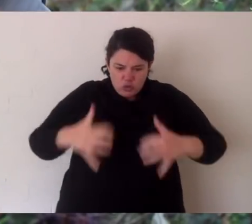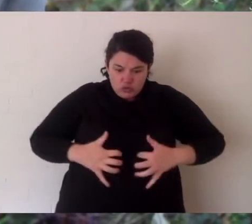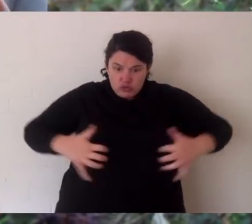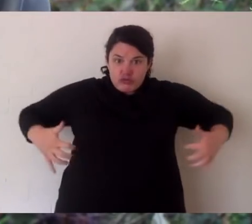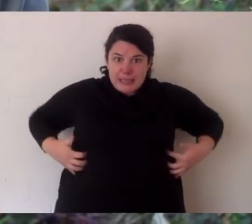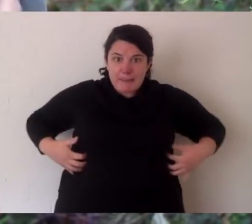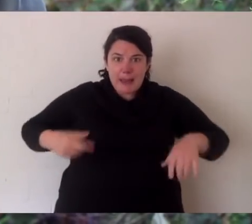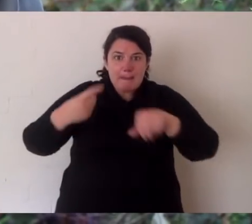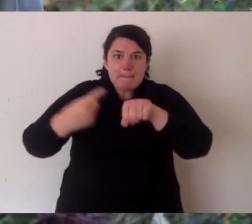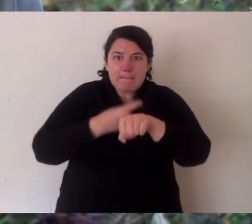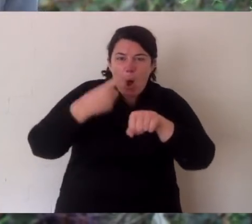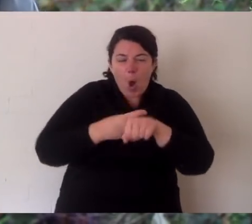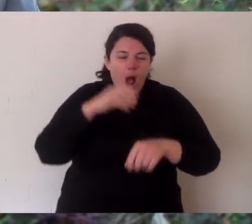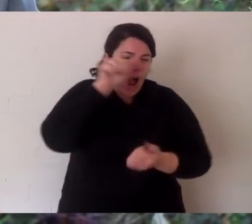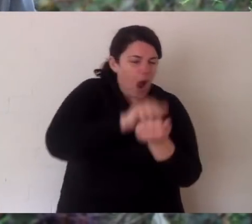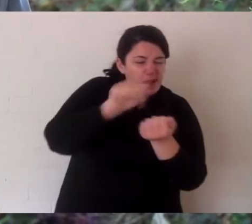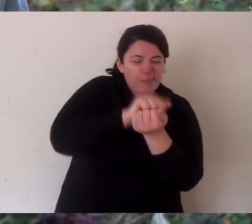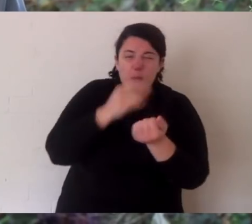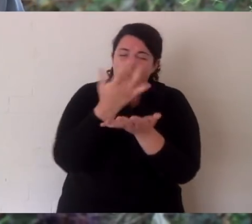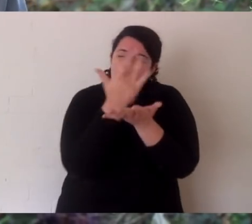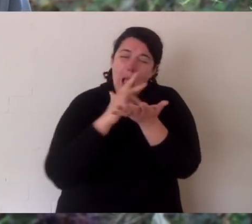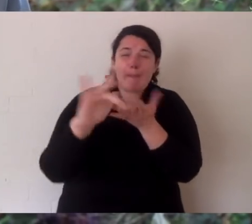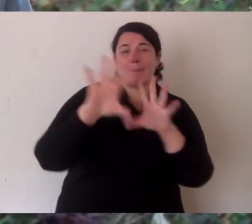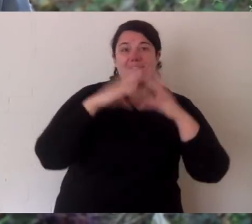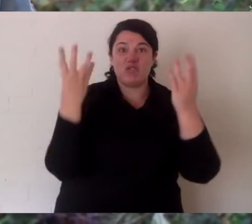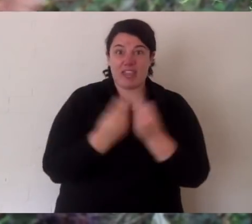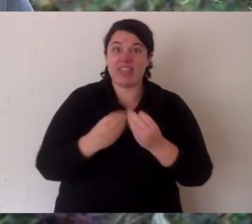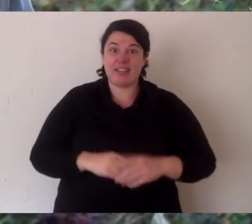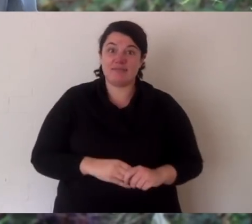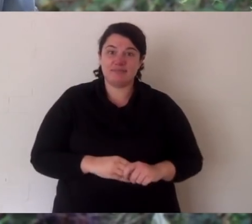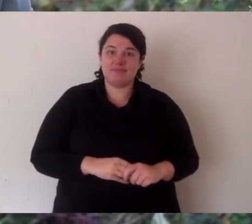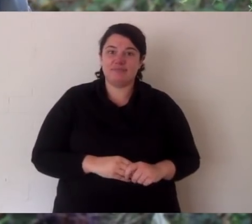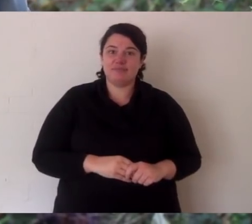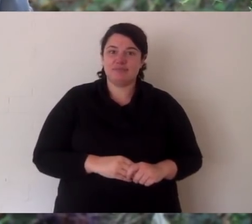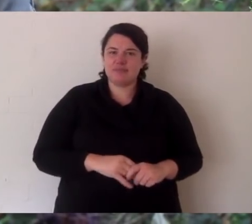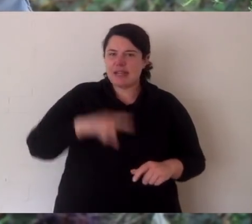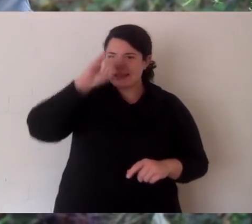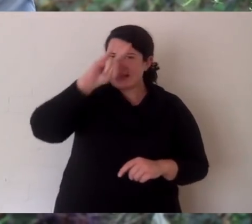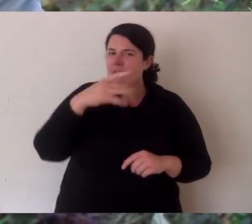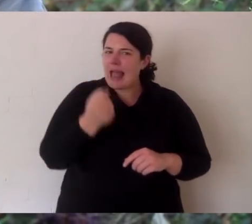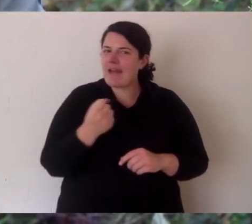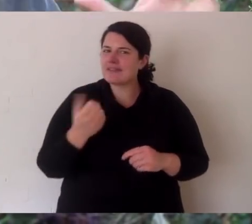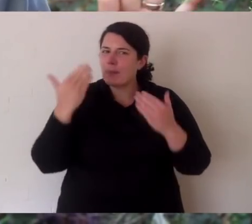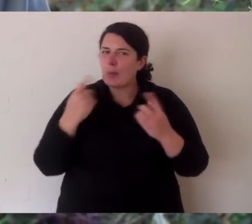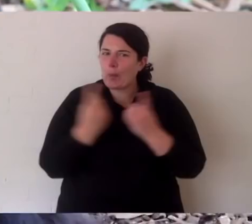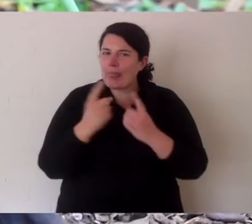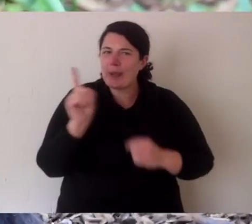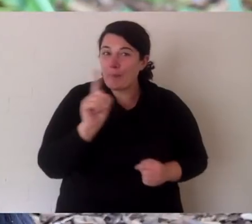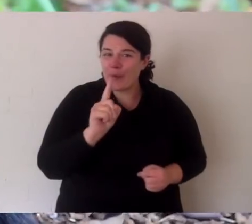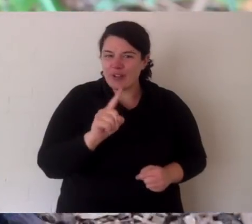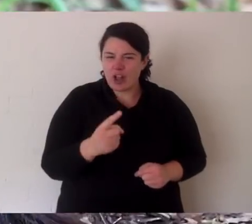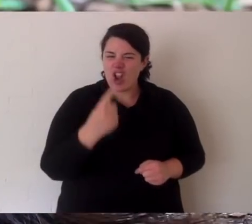and they've developed their bodies to be able to crush through things like ribs, bones, cartilage and they will eat everything.